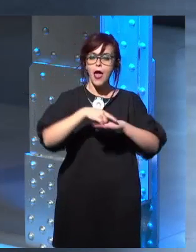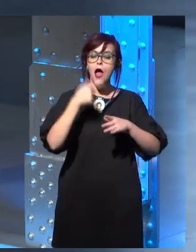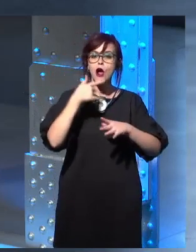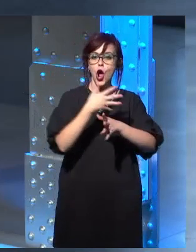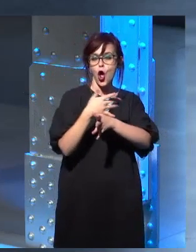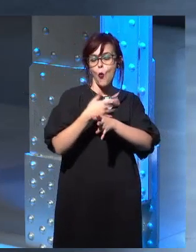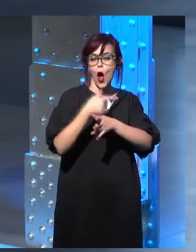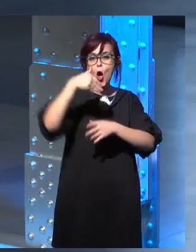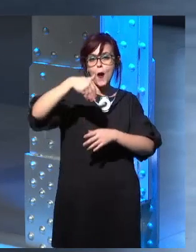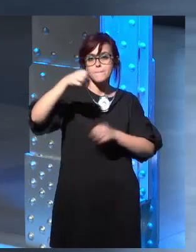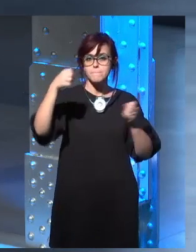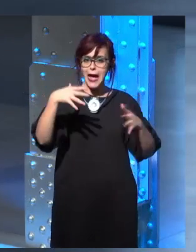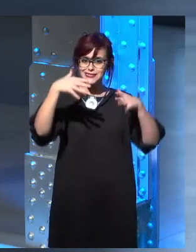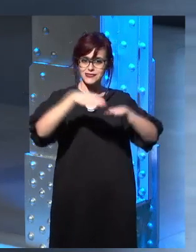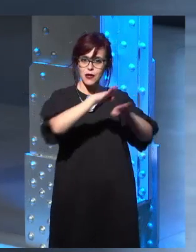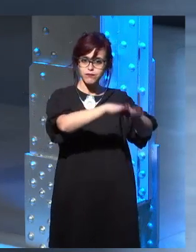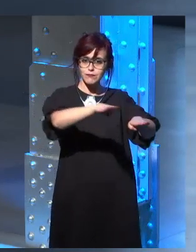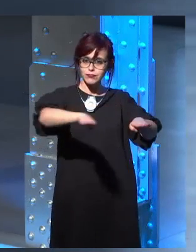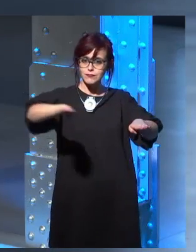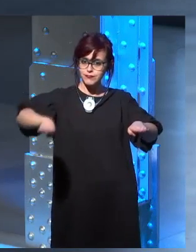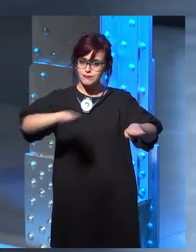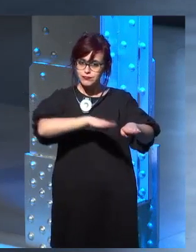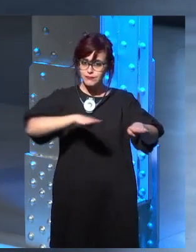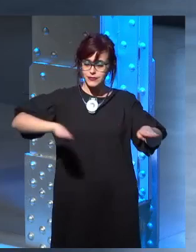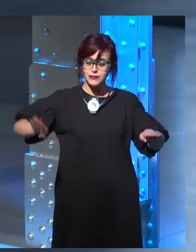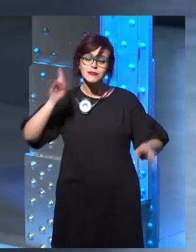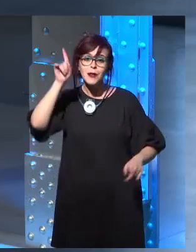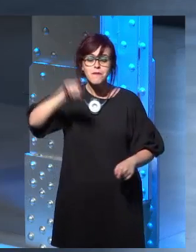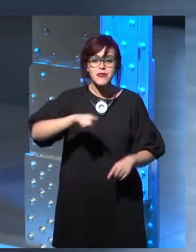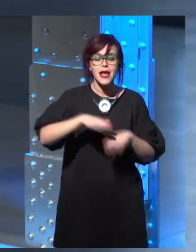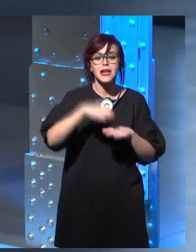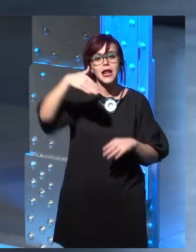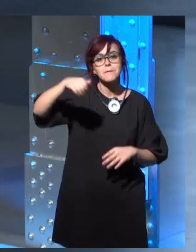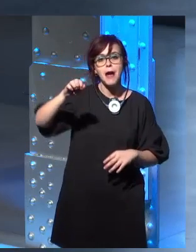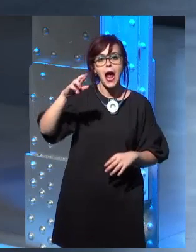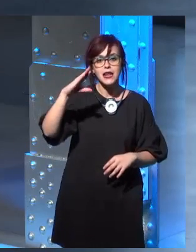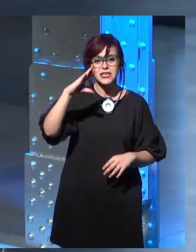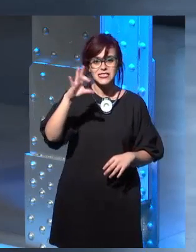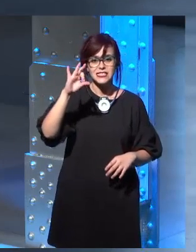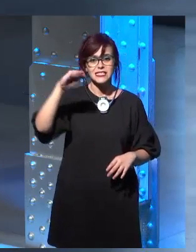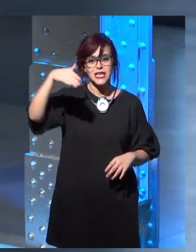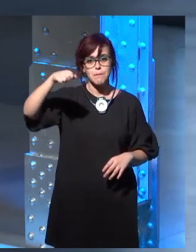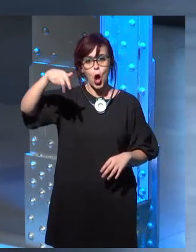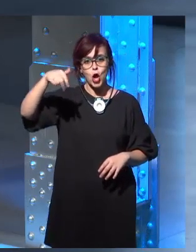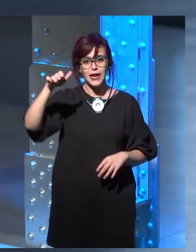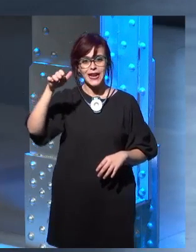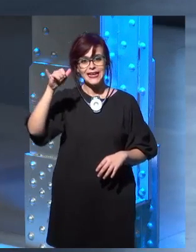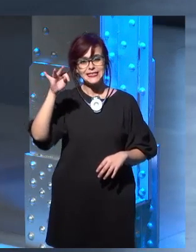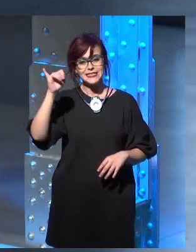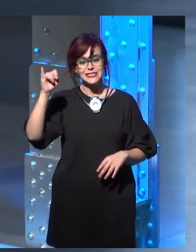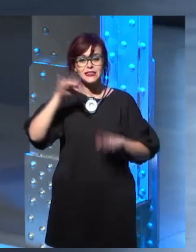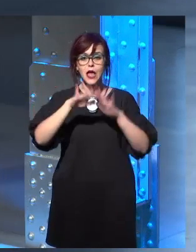Vienov, she has also been working for Star Wars and The Lord of the Rings, and Massimo Netti.